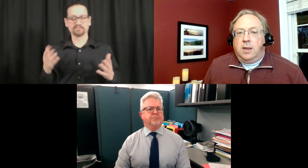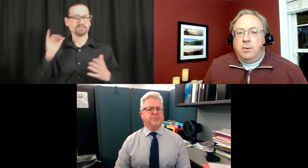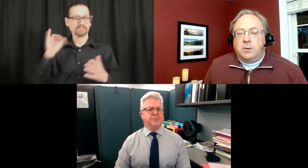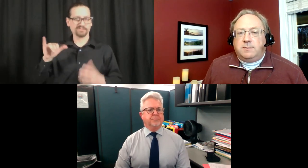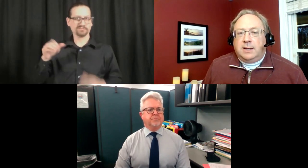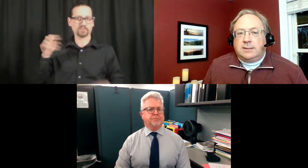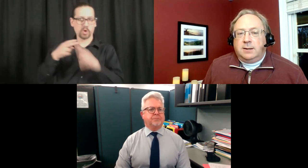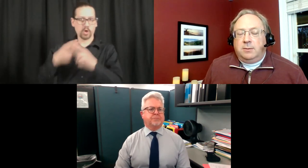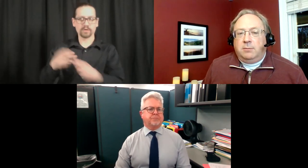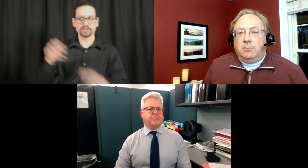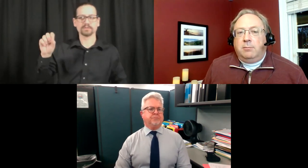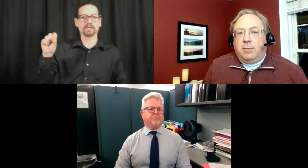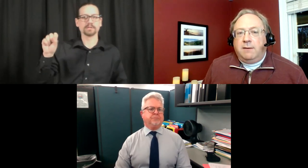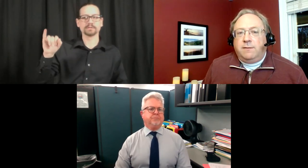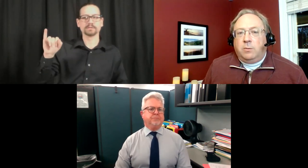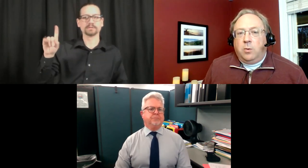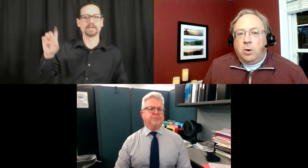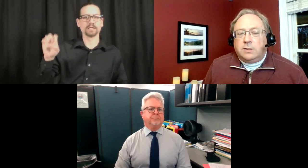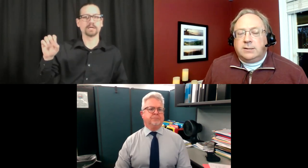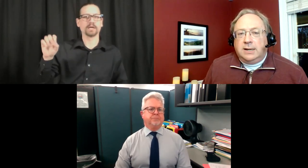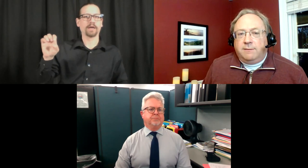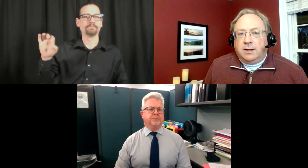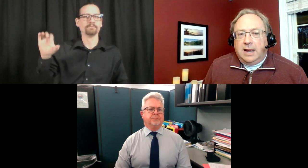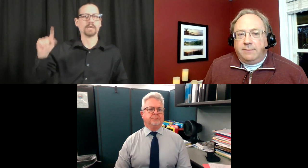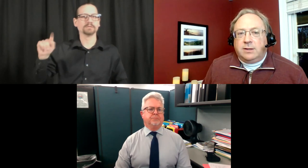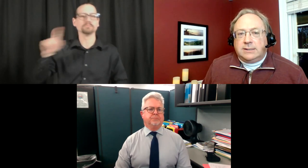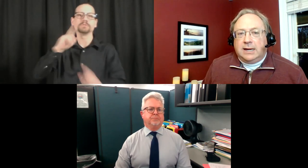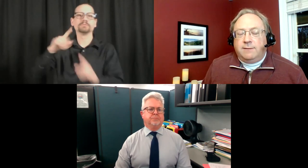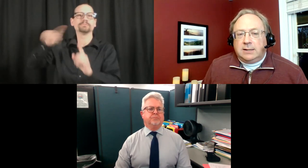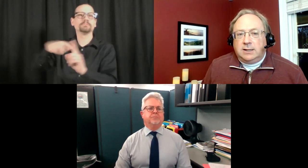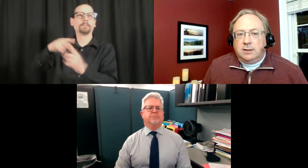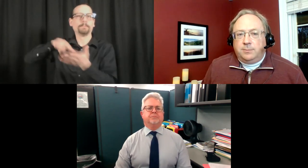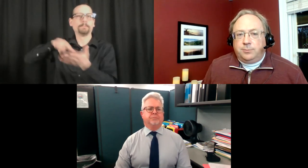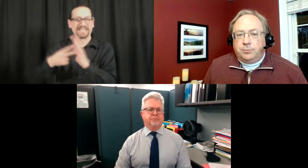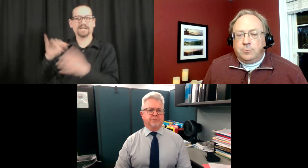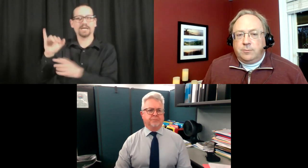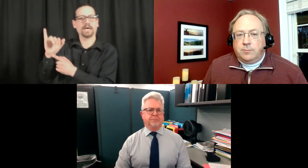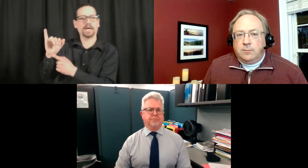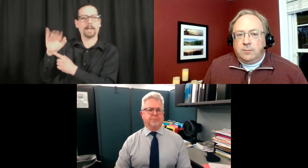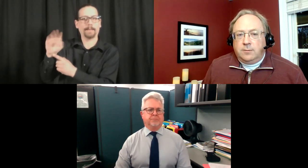the immune response might feel more significant after the second vaccine